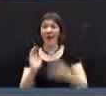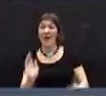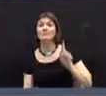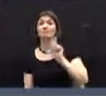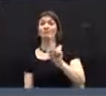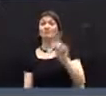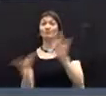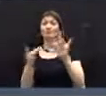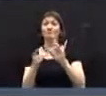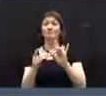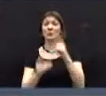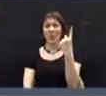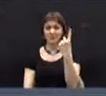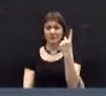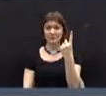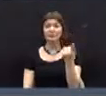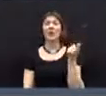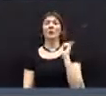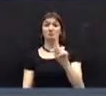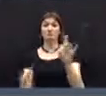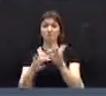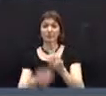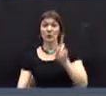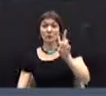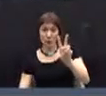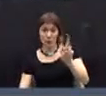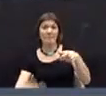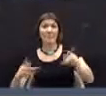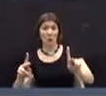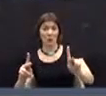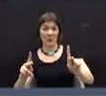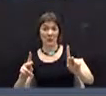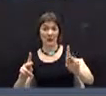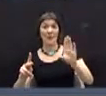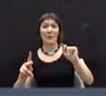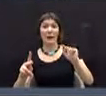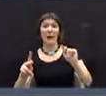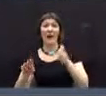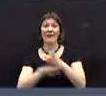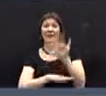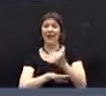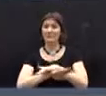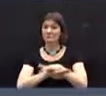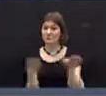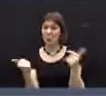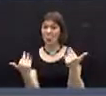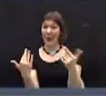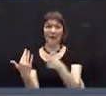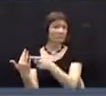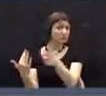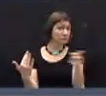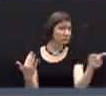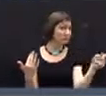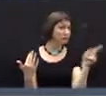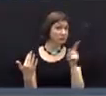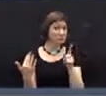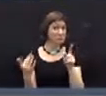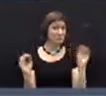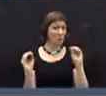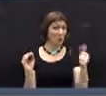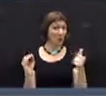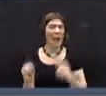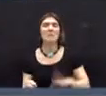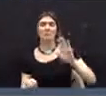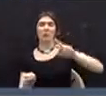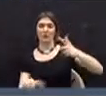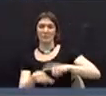twice on the same question without leave of the town meeting members. Town meeting members